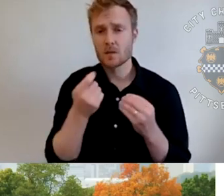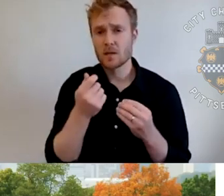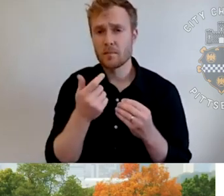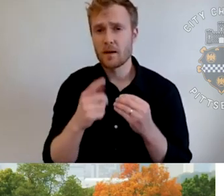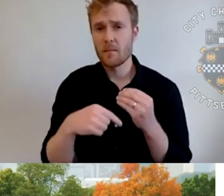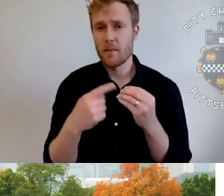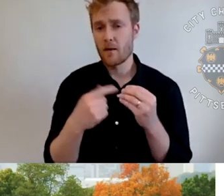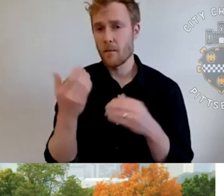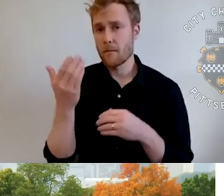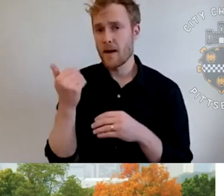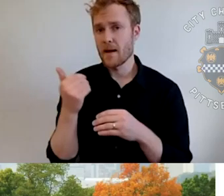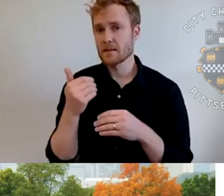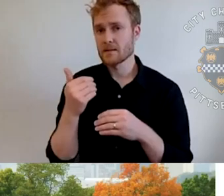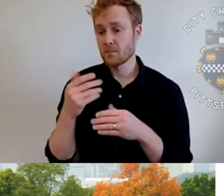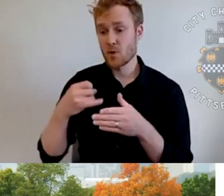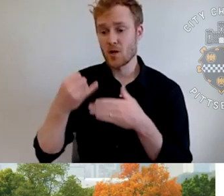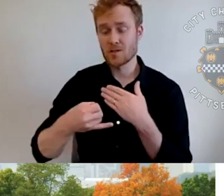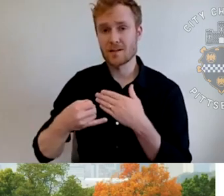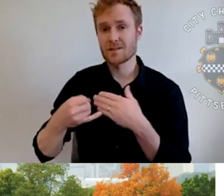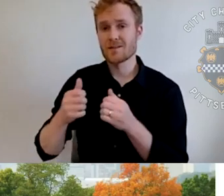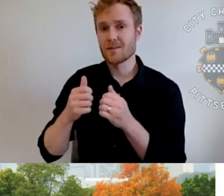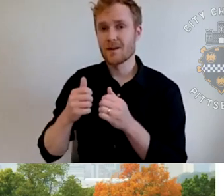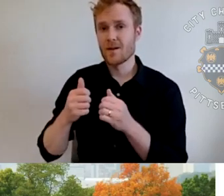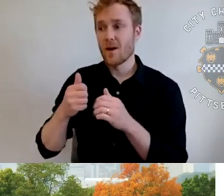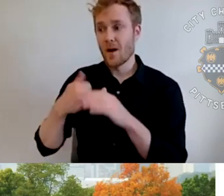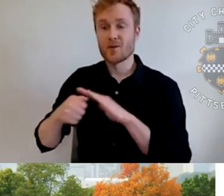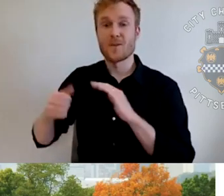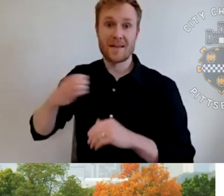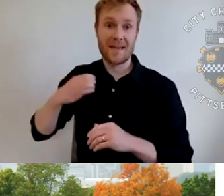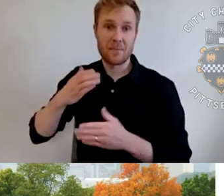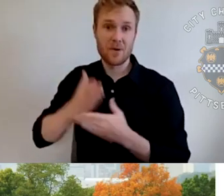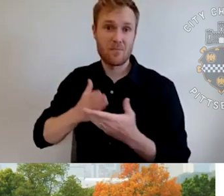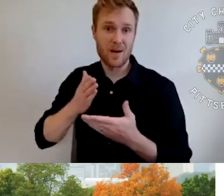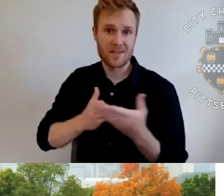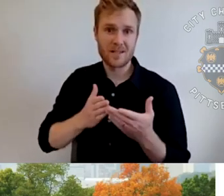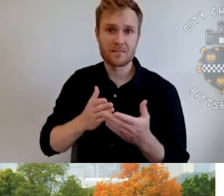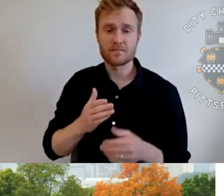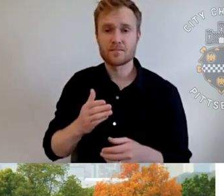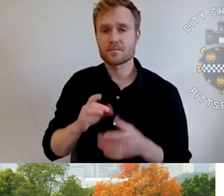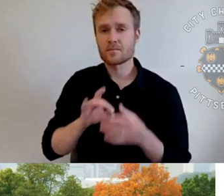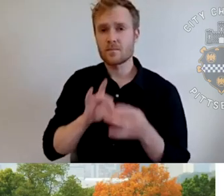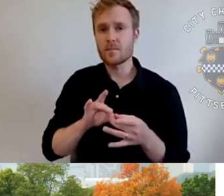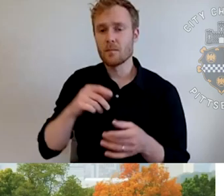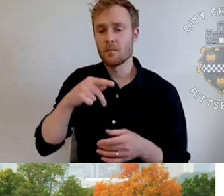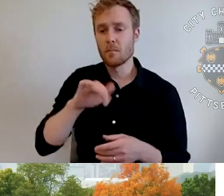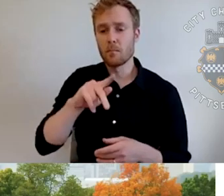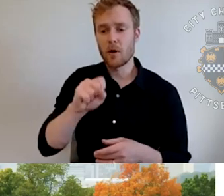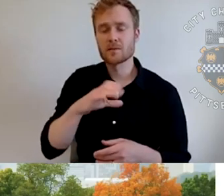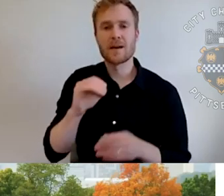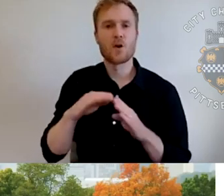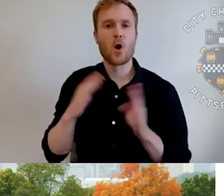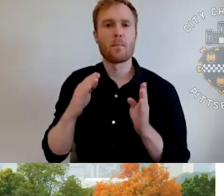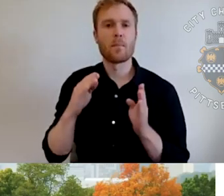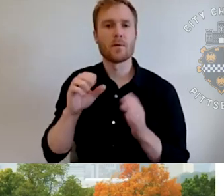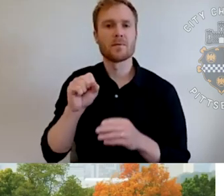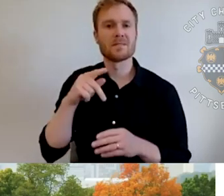funded by the capital budget that city planning does or has done, um, related to parks and open space. So